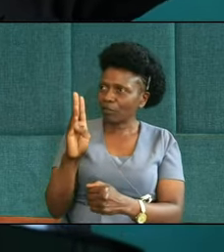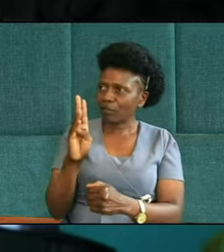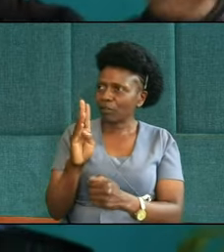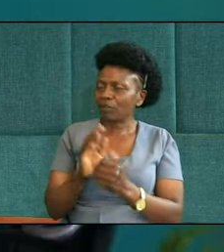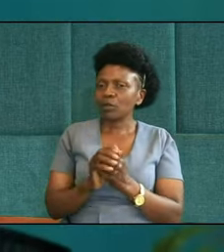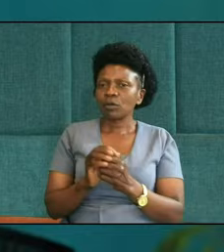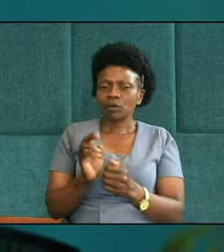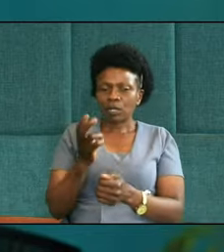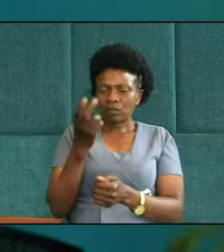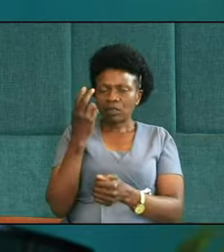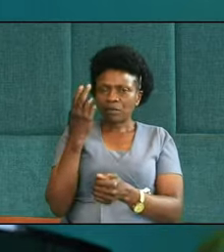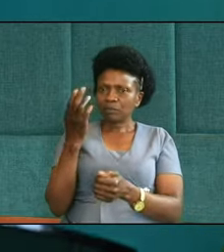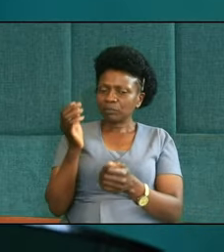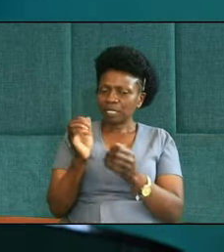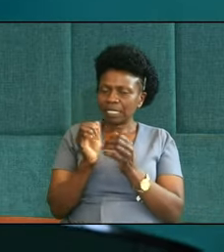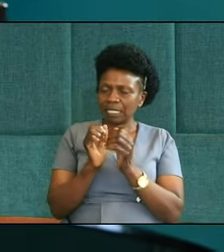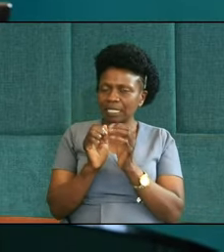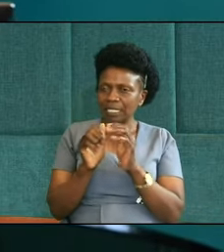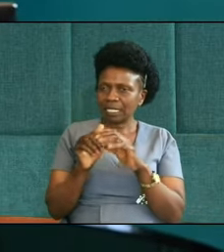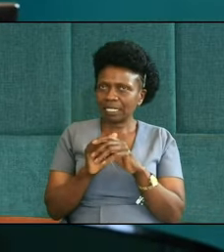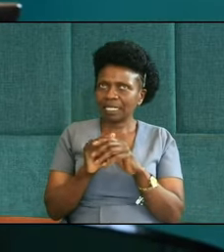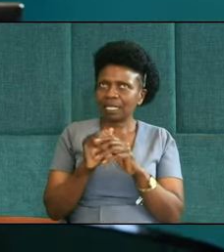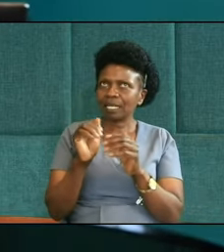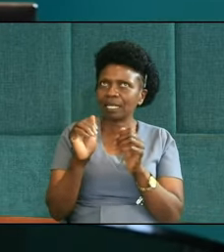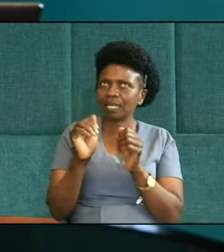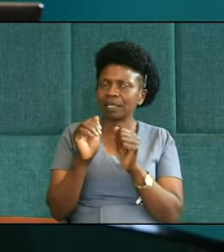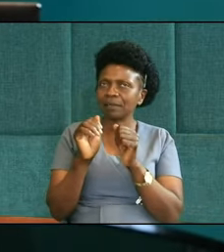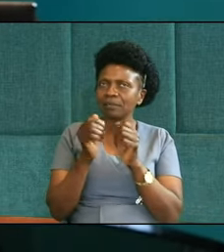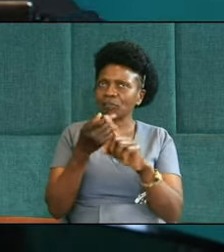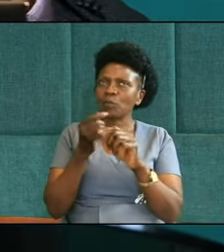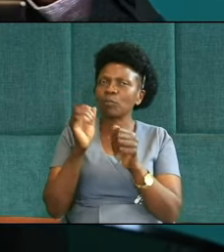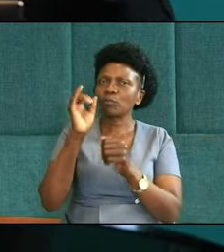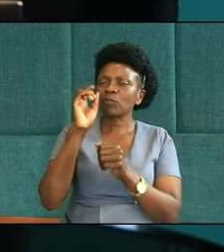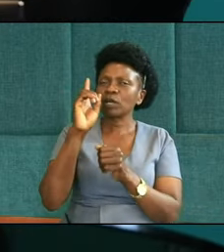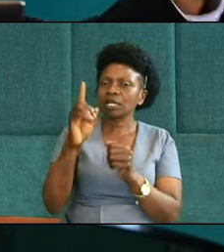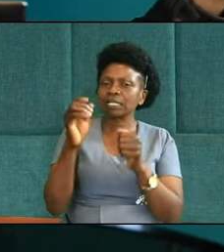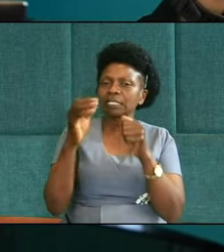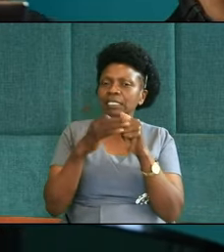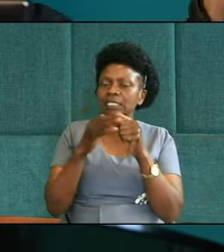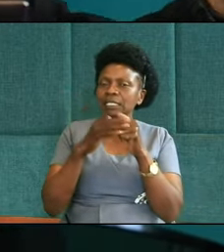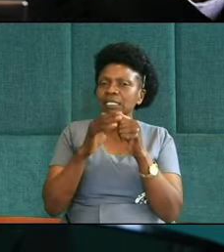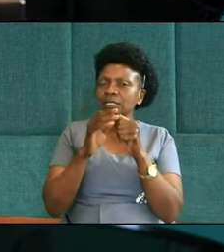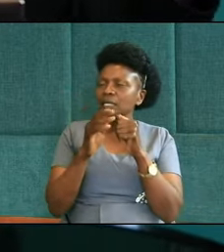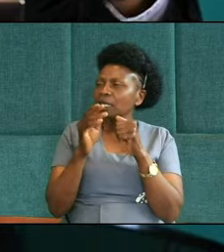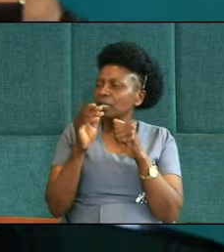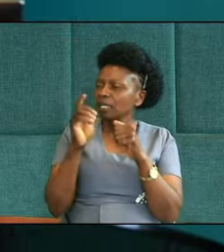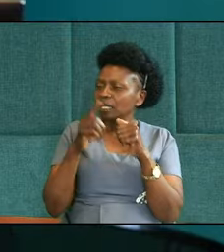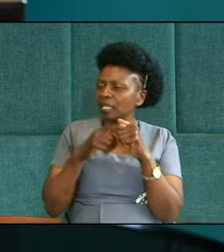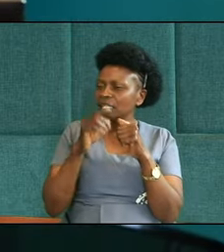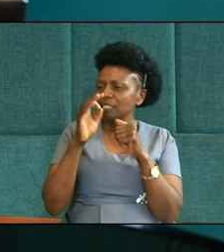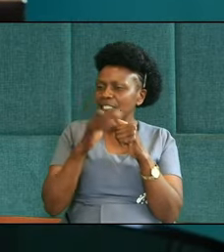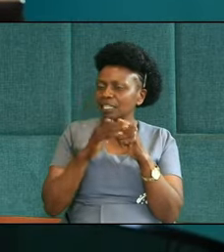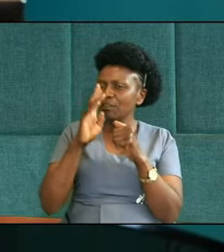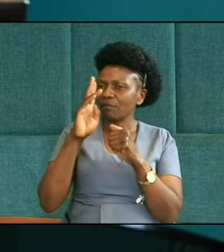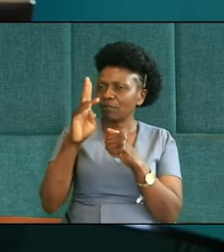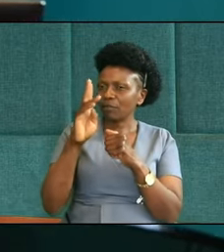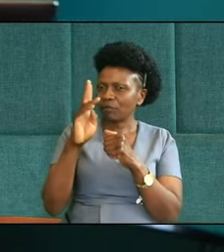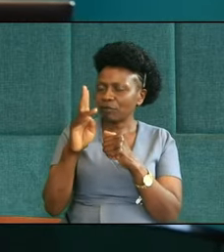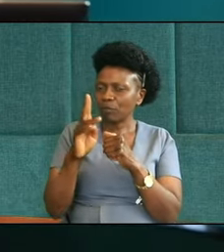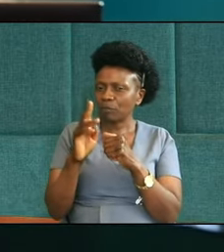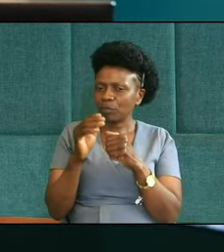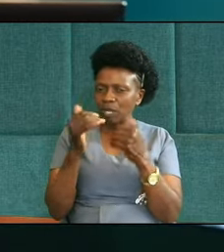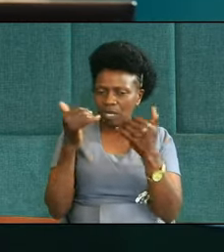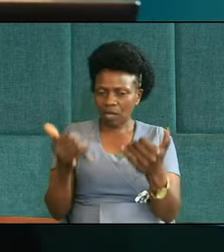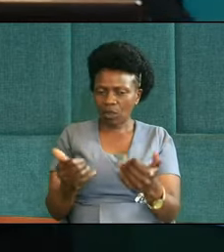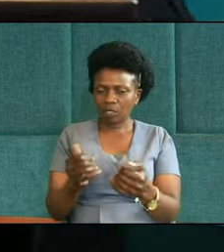years to the year 1844, from the time that the Millerites were there, and from the beginnings, the birth